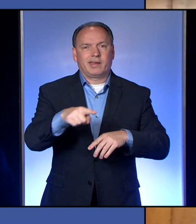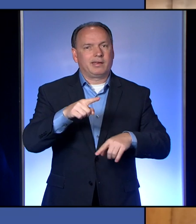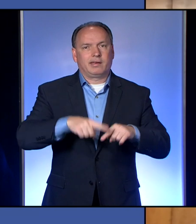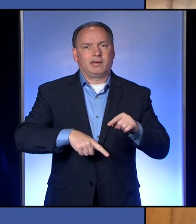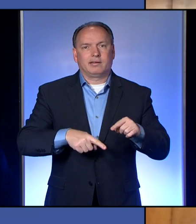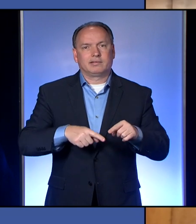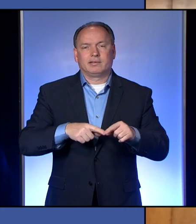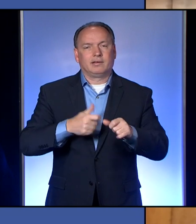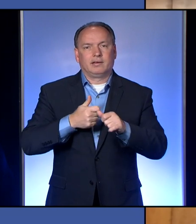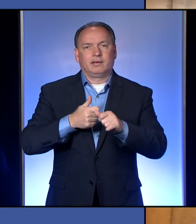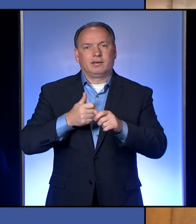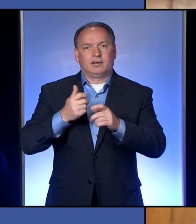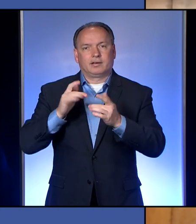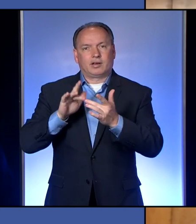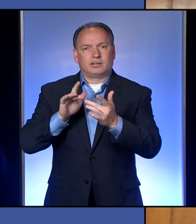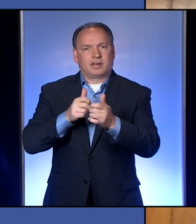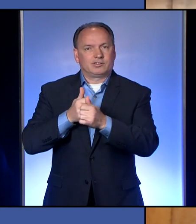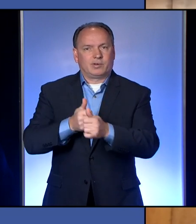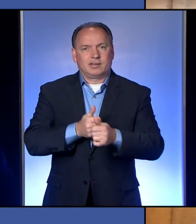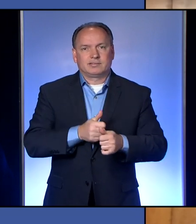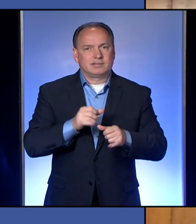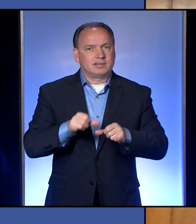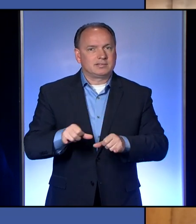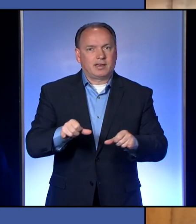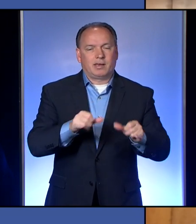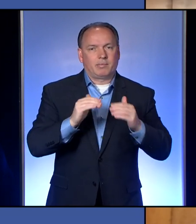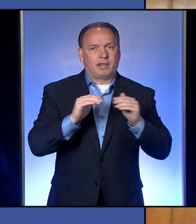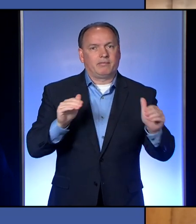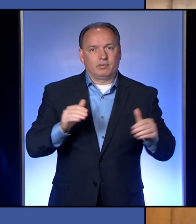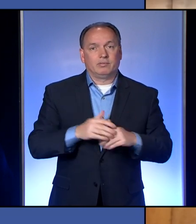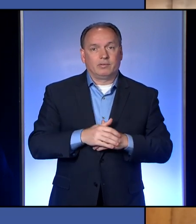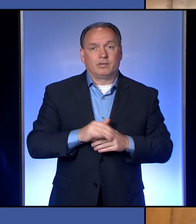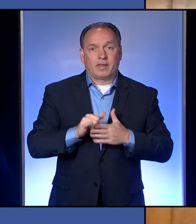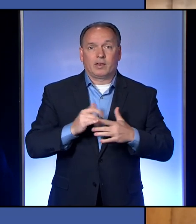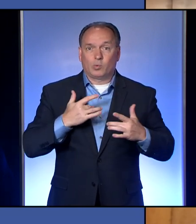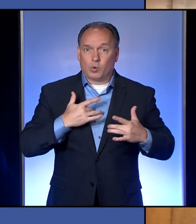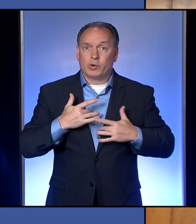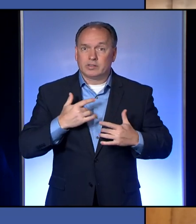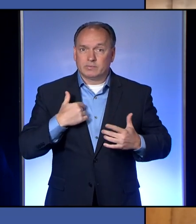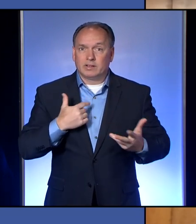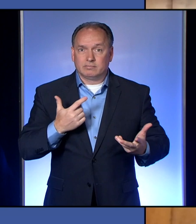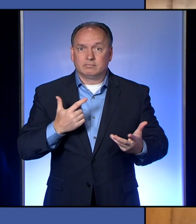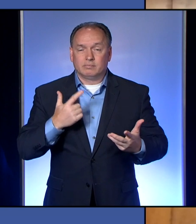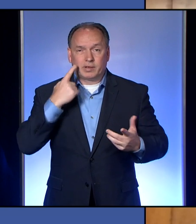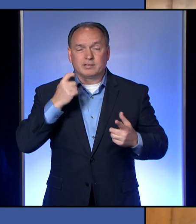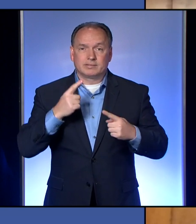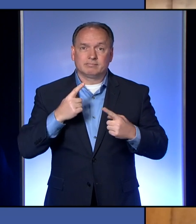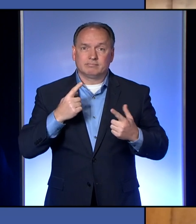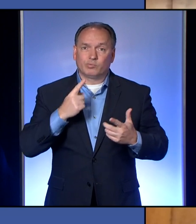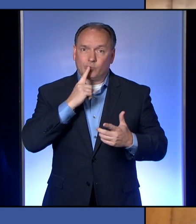the tracing that they've been doing. And that worries me because it makes a difference.